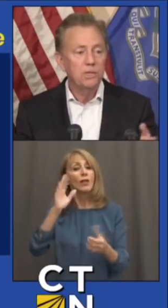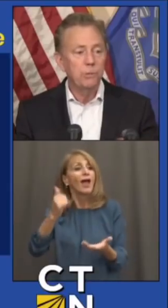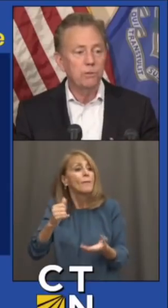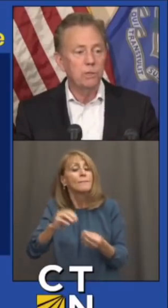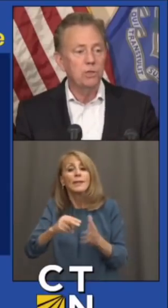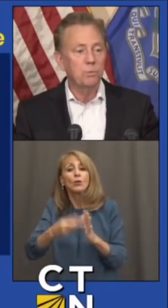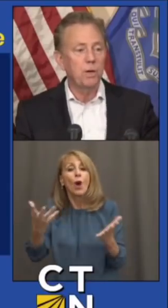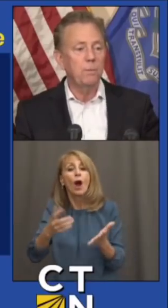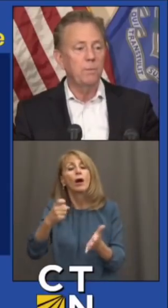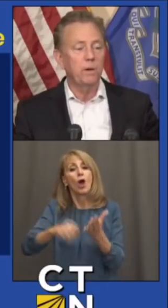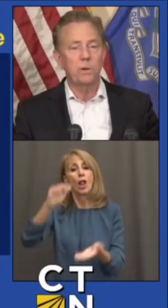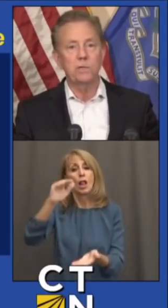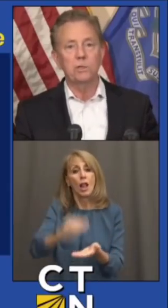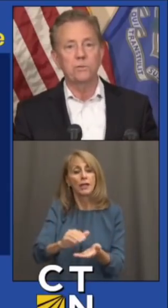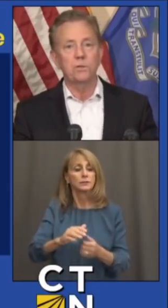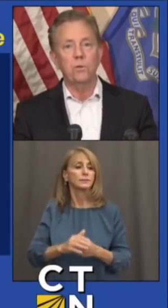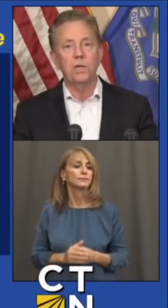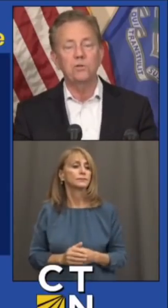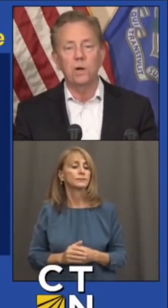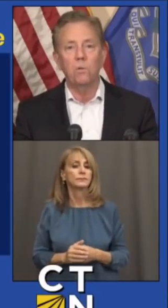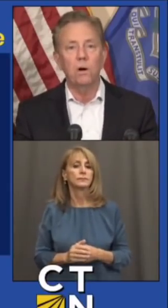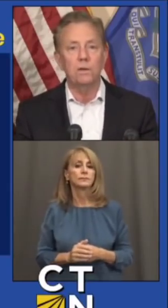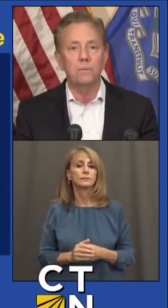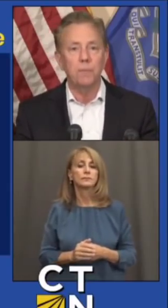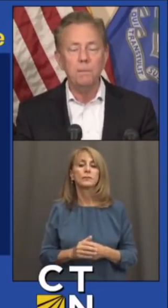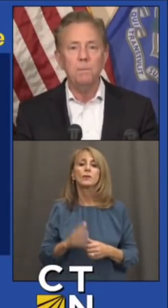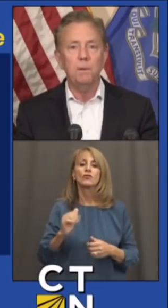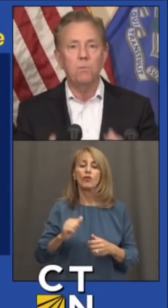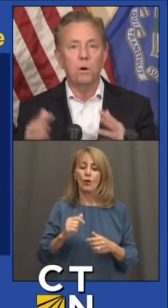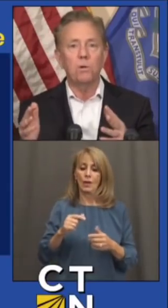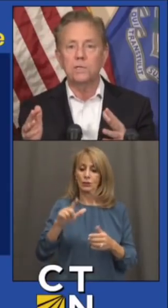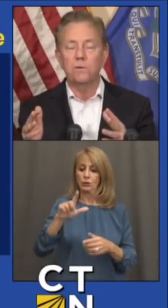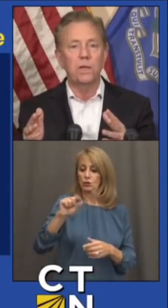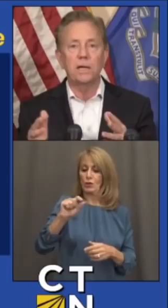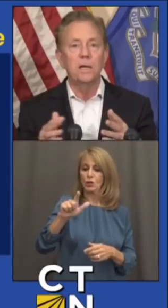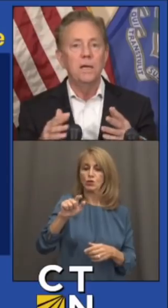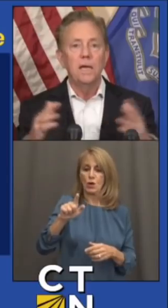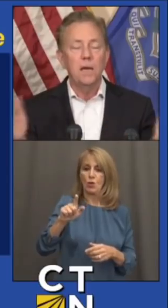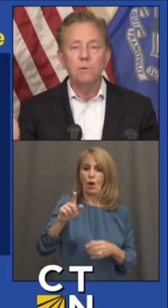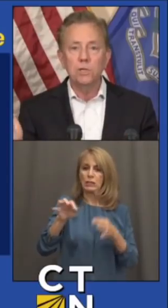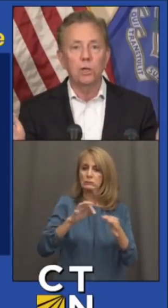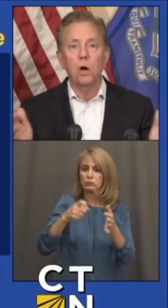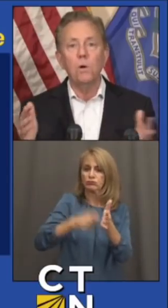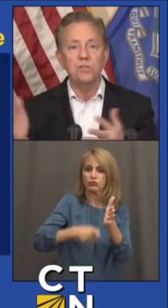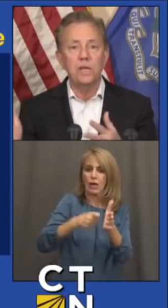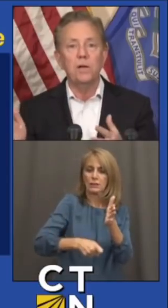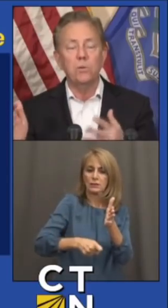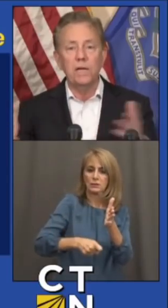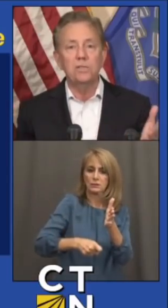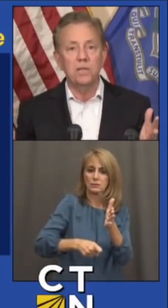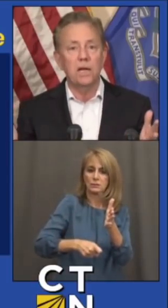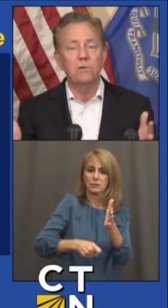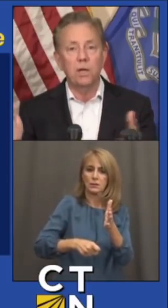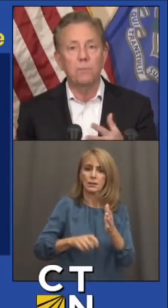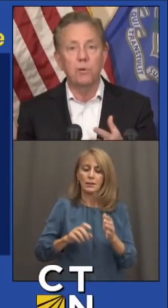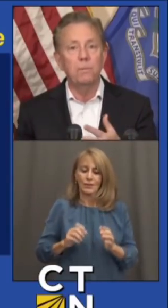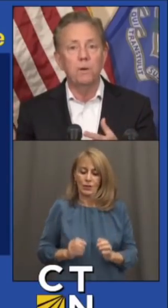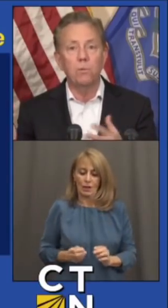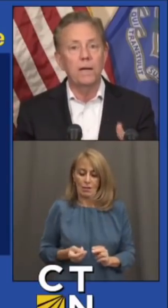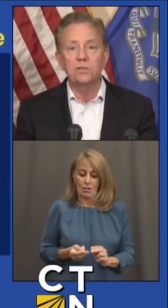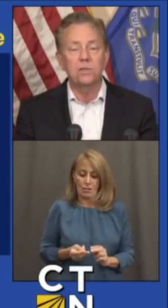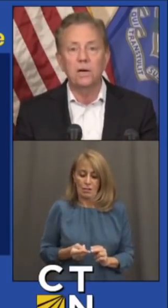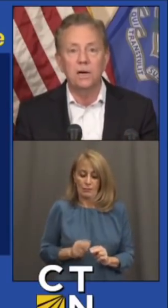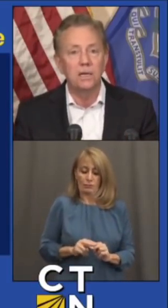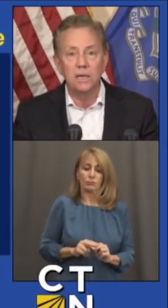This says we reduced premium increases for 2021. Let me be more aggressive on that. It was the lowest increase in health care